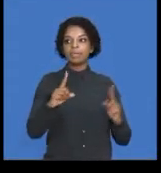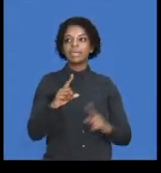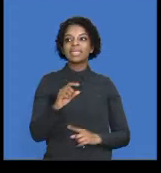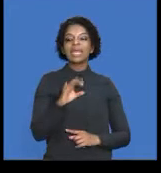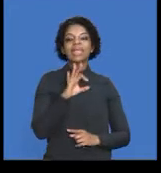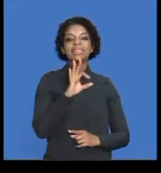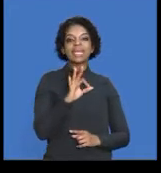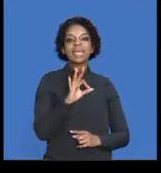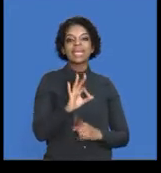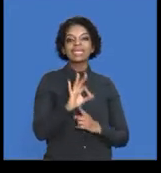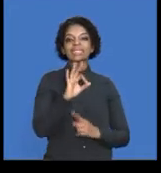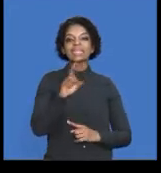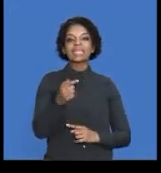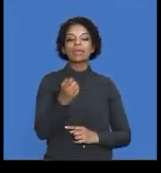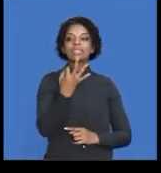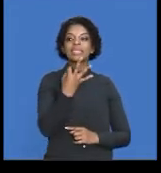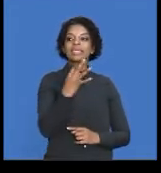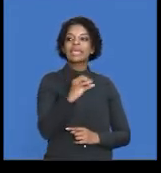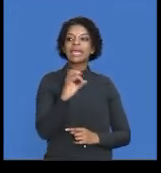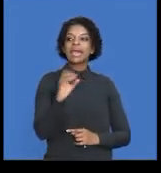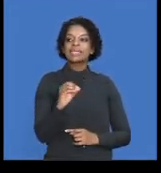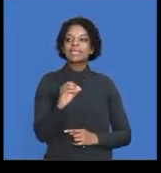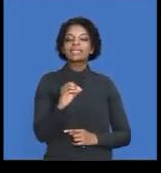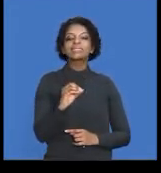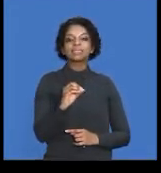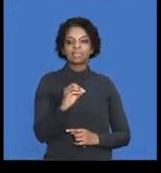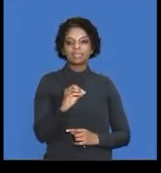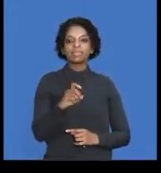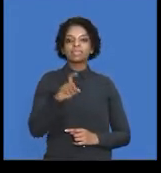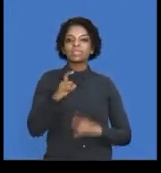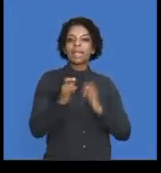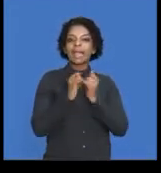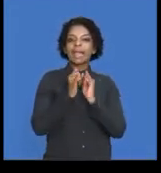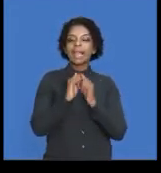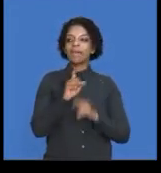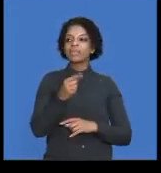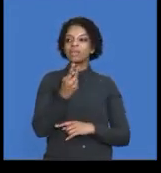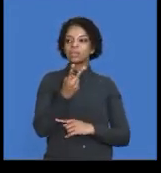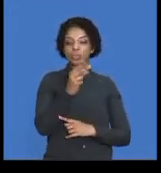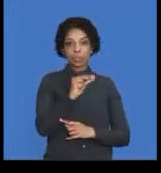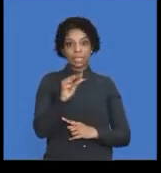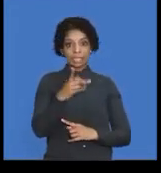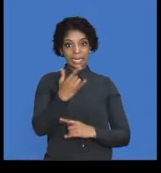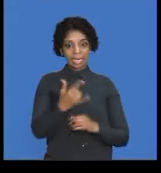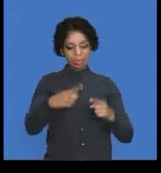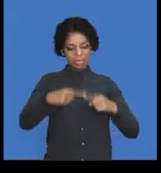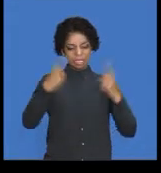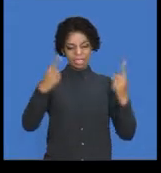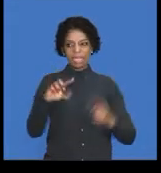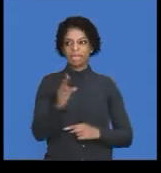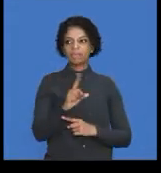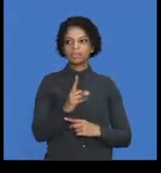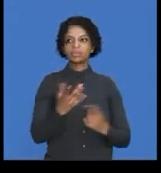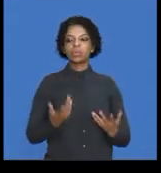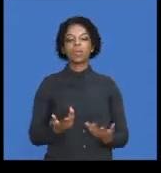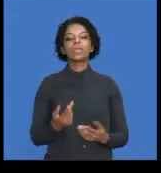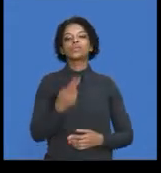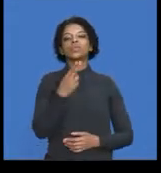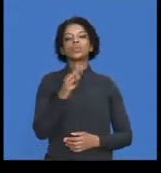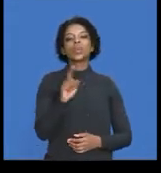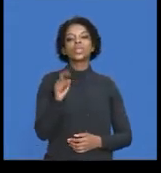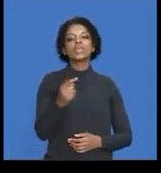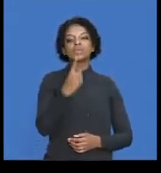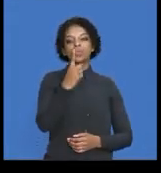was 13,300 instead of 11,200. And the difference between the two is a figure of 2